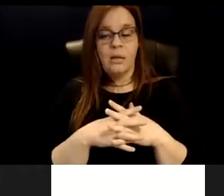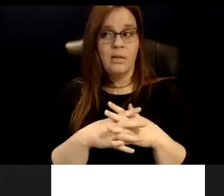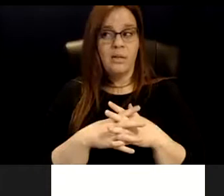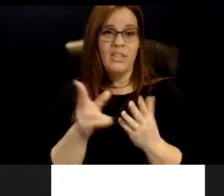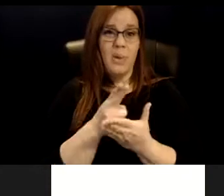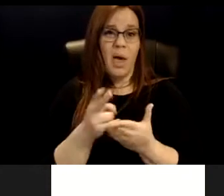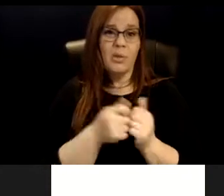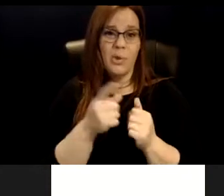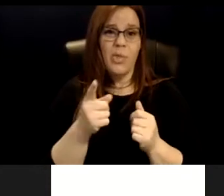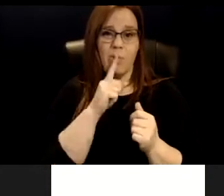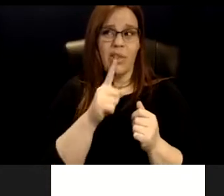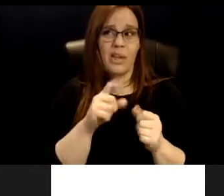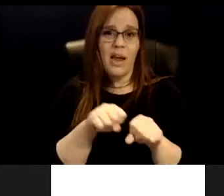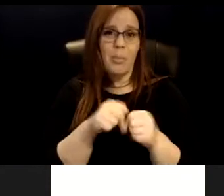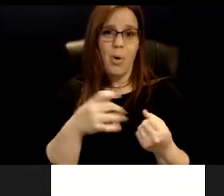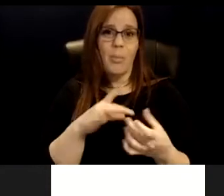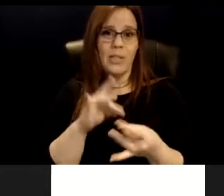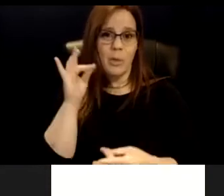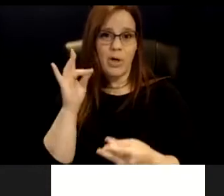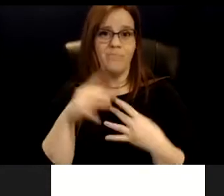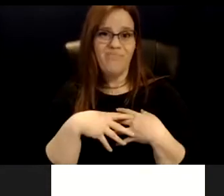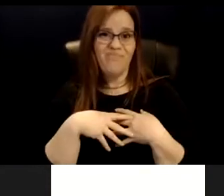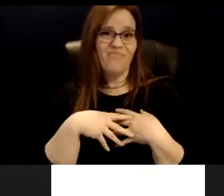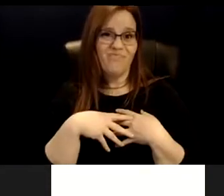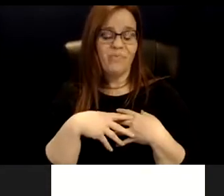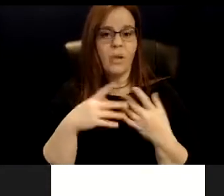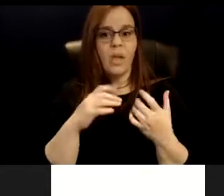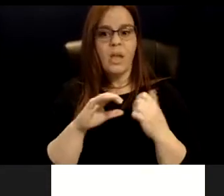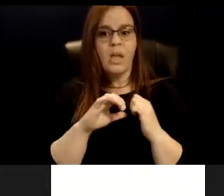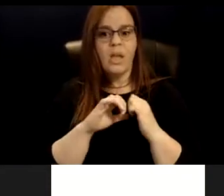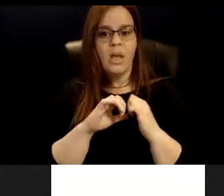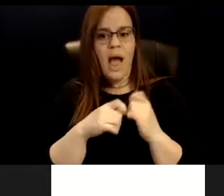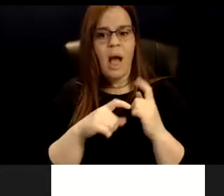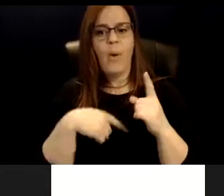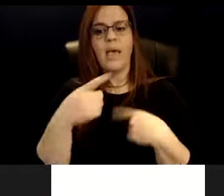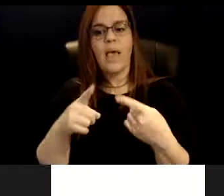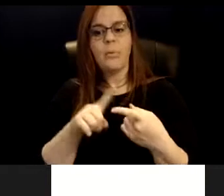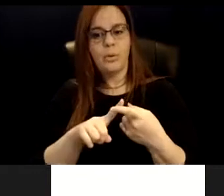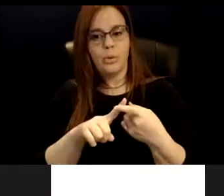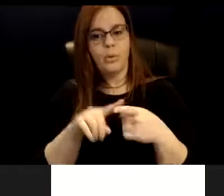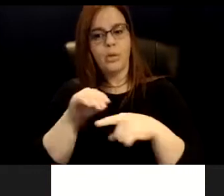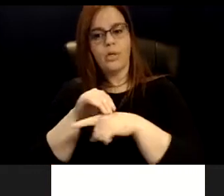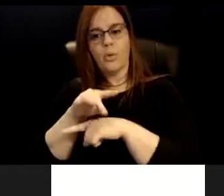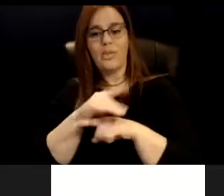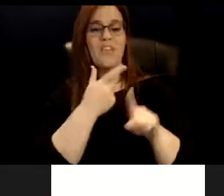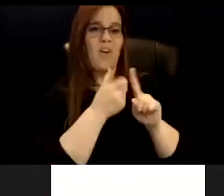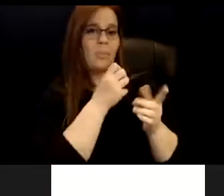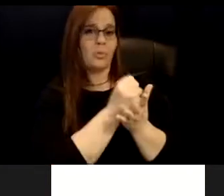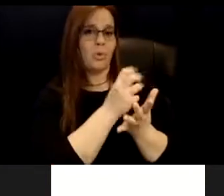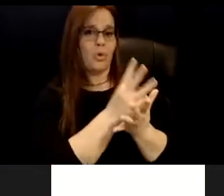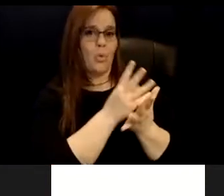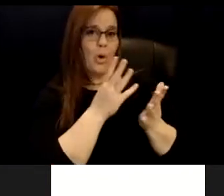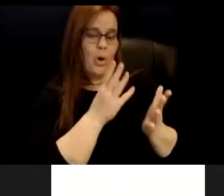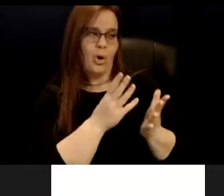honest, and it's how I came into consulting from social work, especially doing housing coordinator work